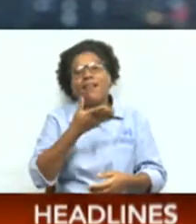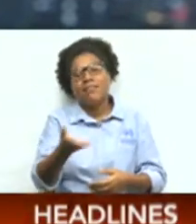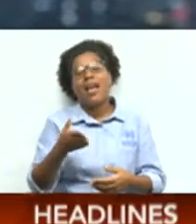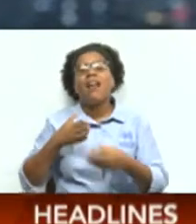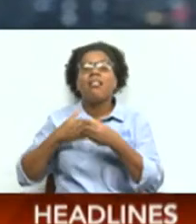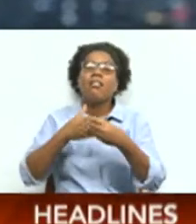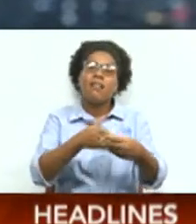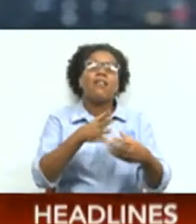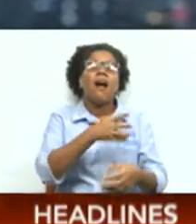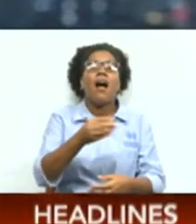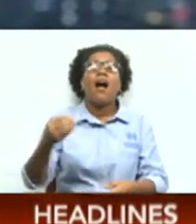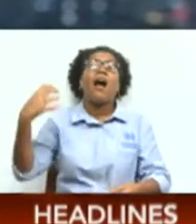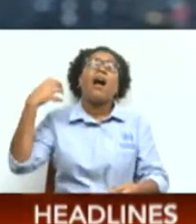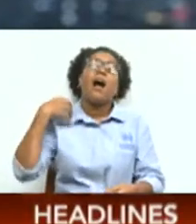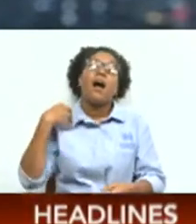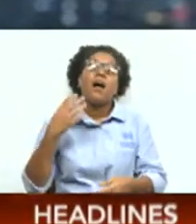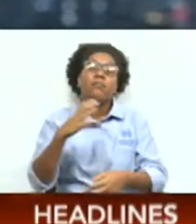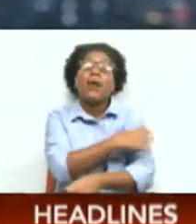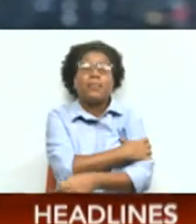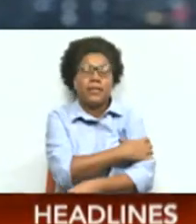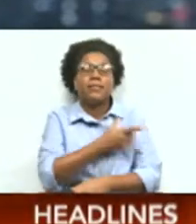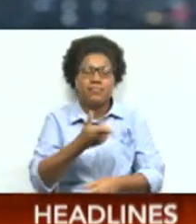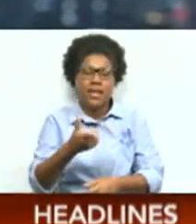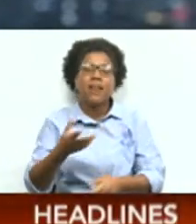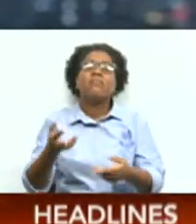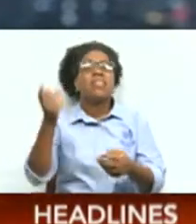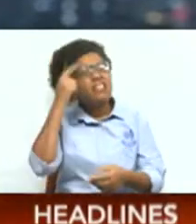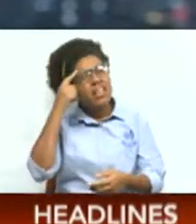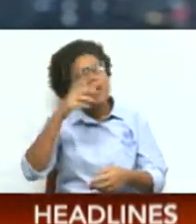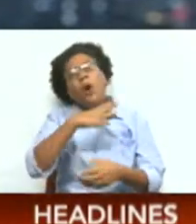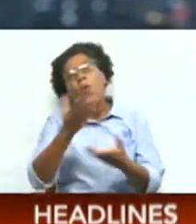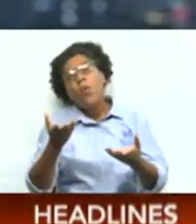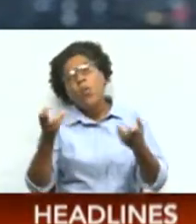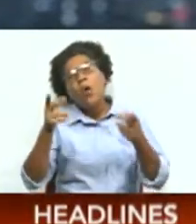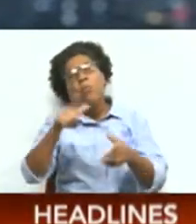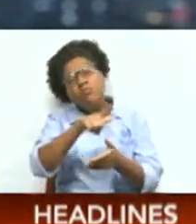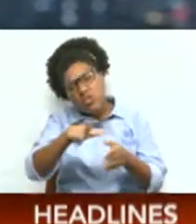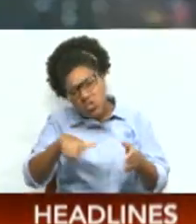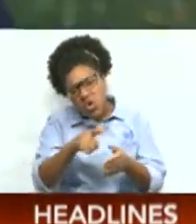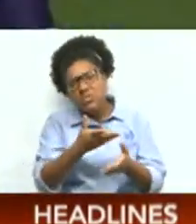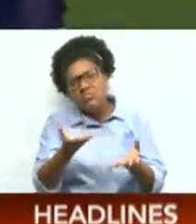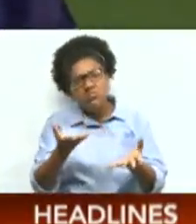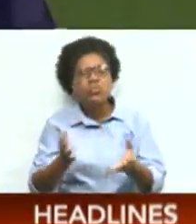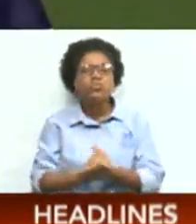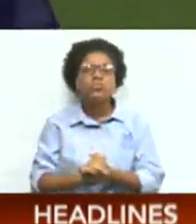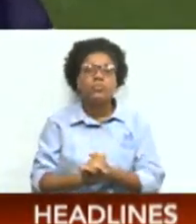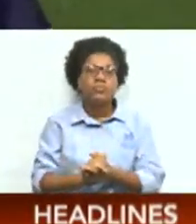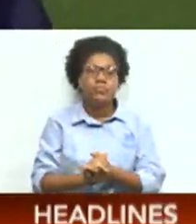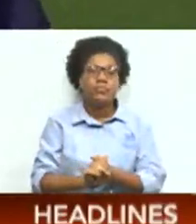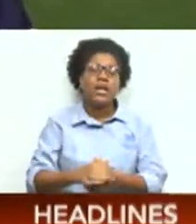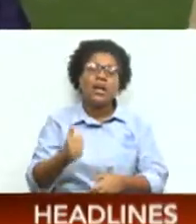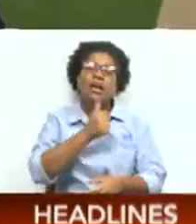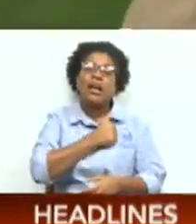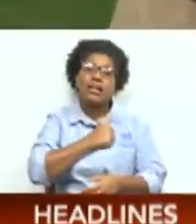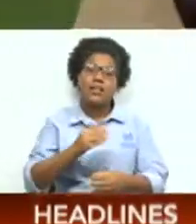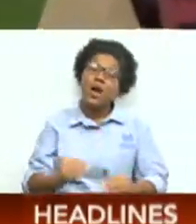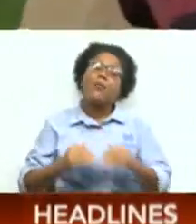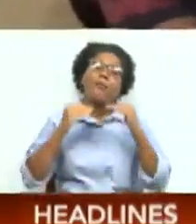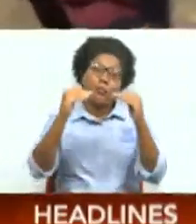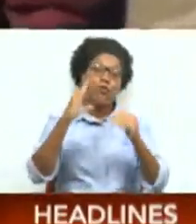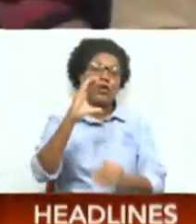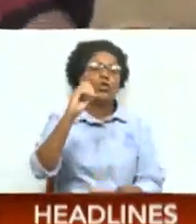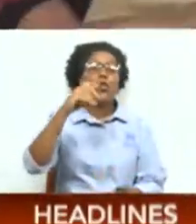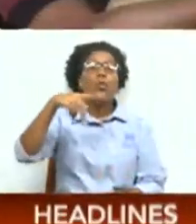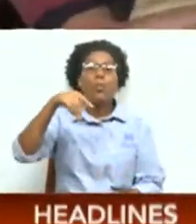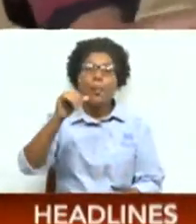and Captain Aubrey David reflected on the loss. Rajiv Surat Singh has more. Canada is headed to the Copa America